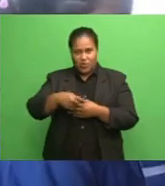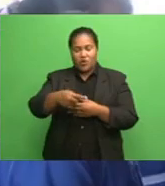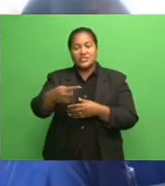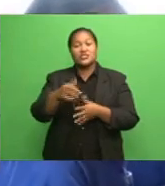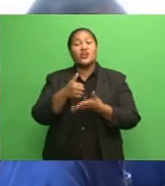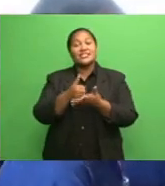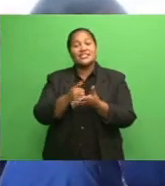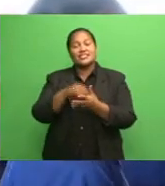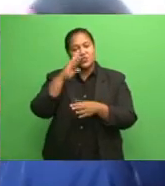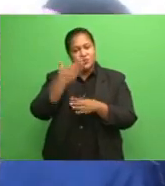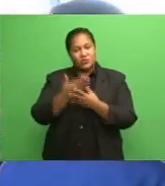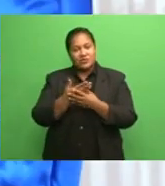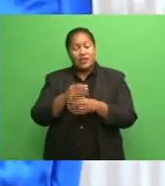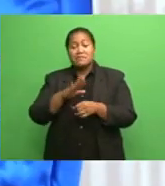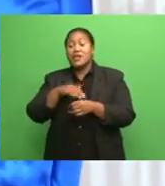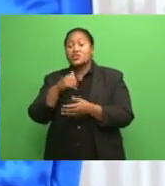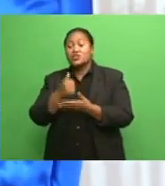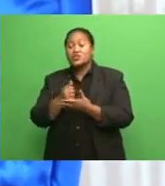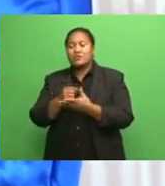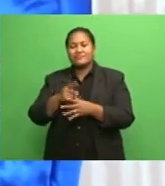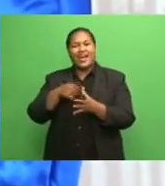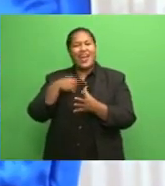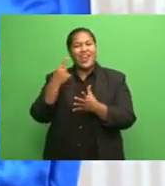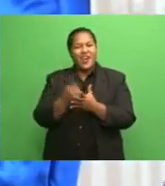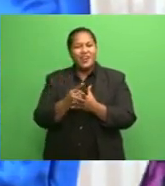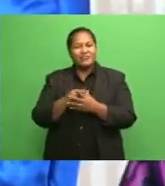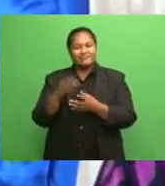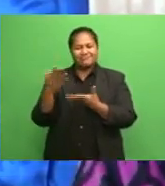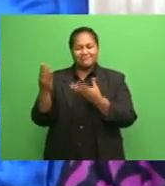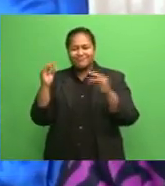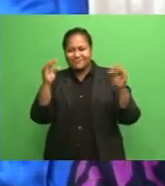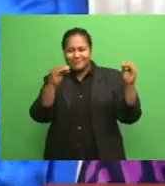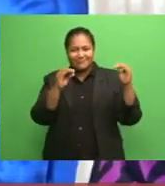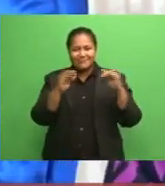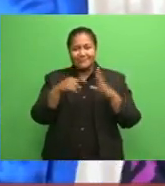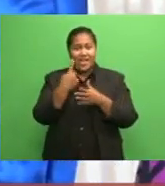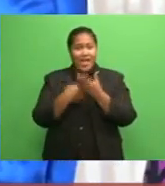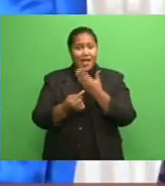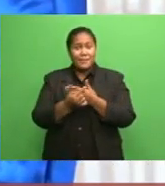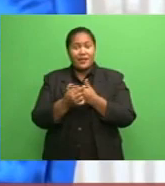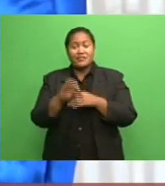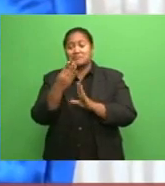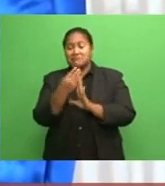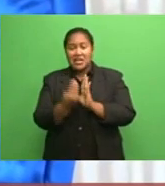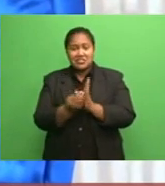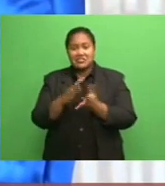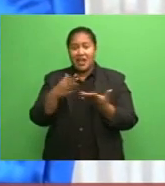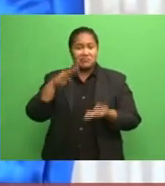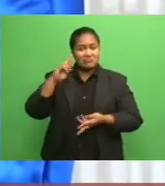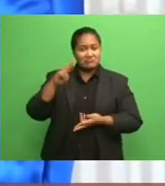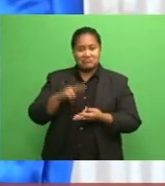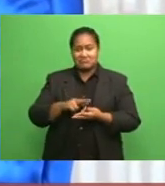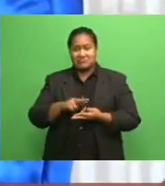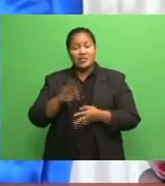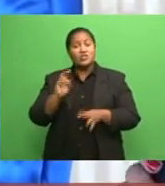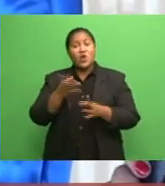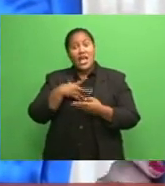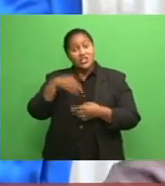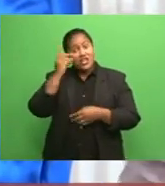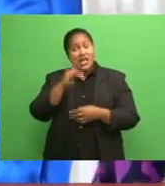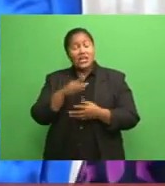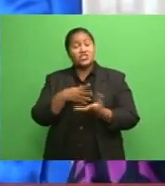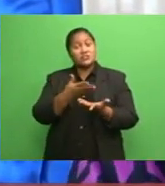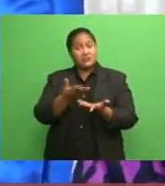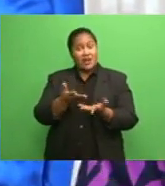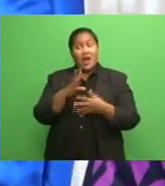I'm sure a lot of rumors and war would be going around or the budget has been reduced for the Education Ministry. Now our